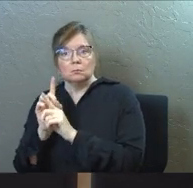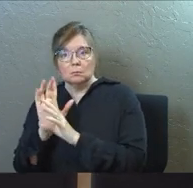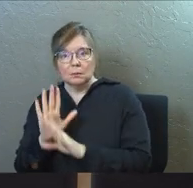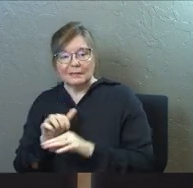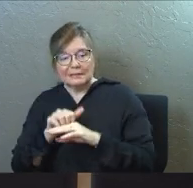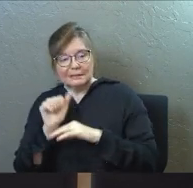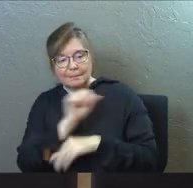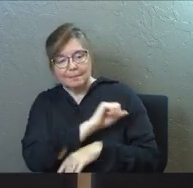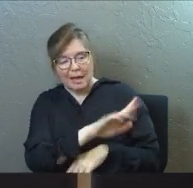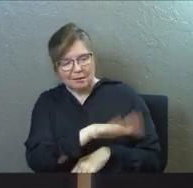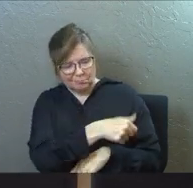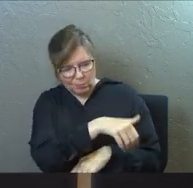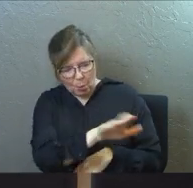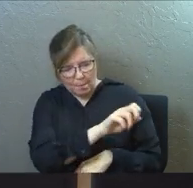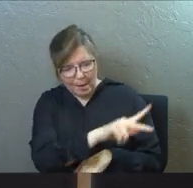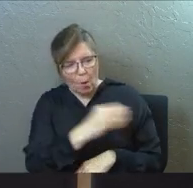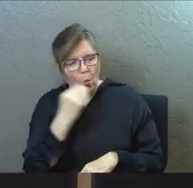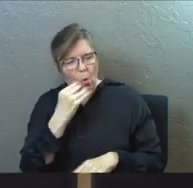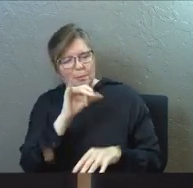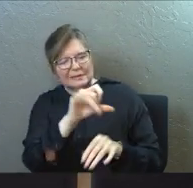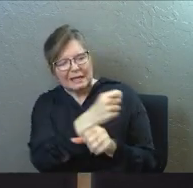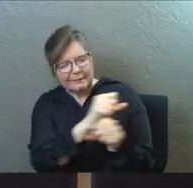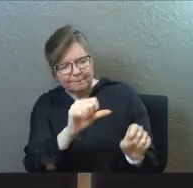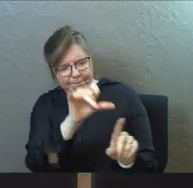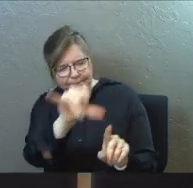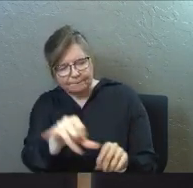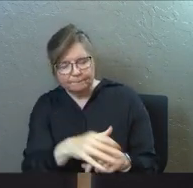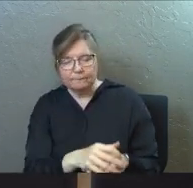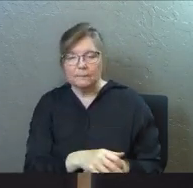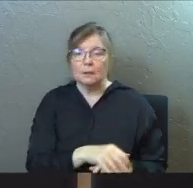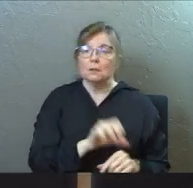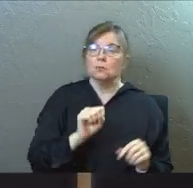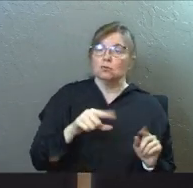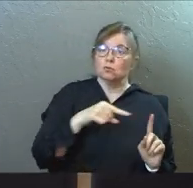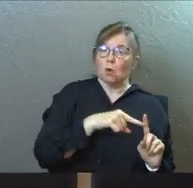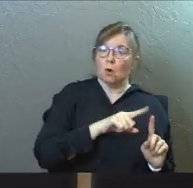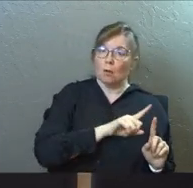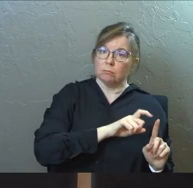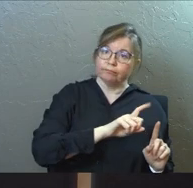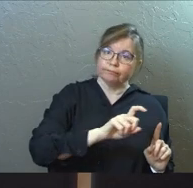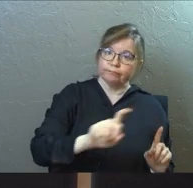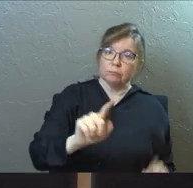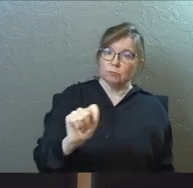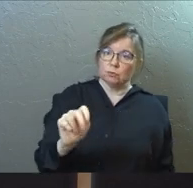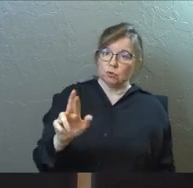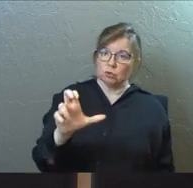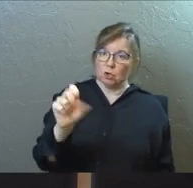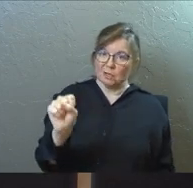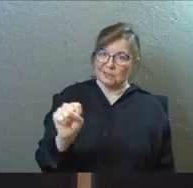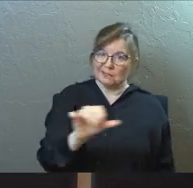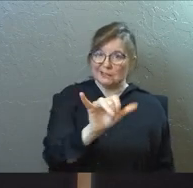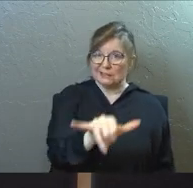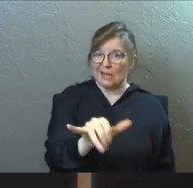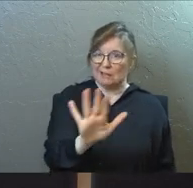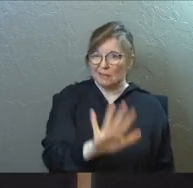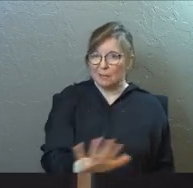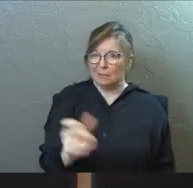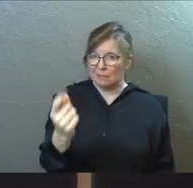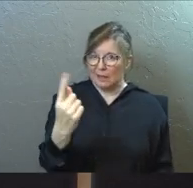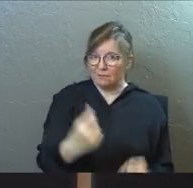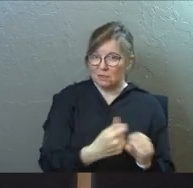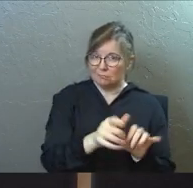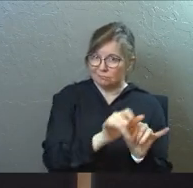protect him, so Saul then goes back to Tarsus, and he's there for maybe 11 years,